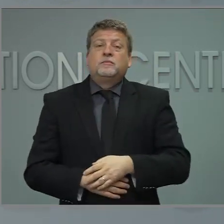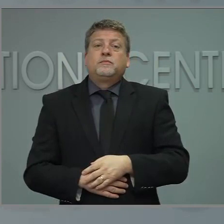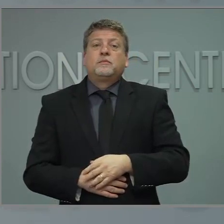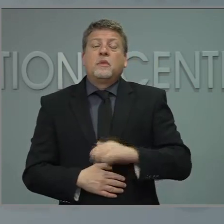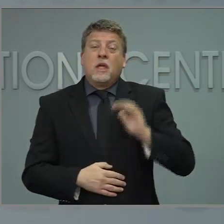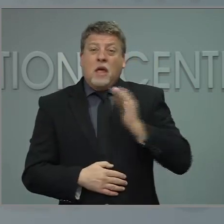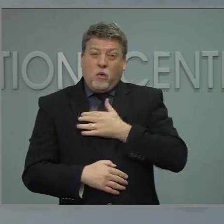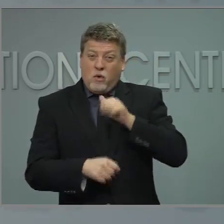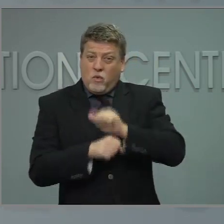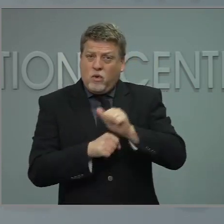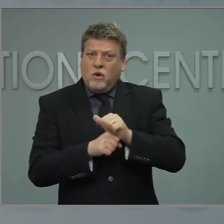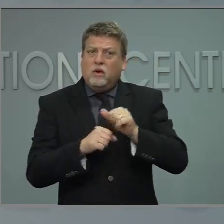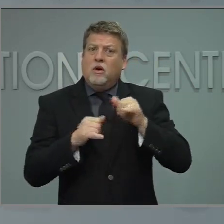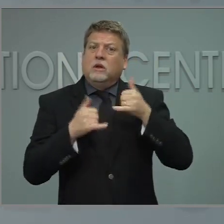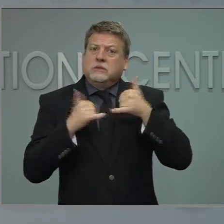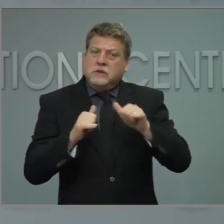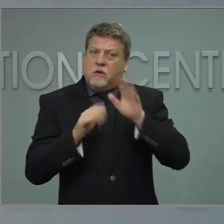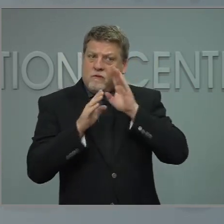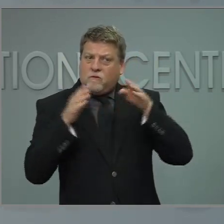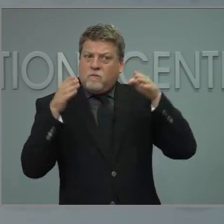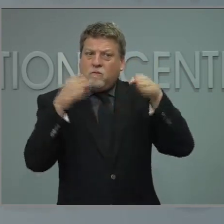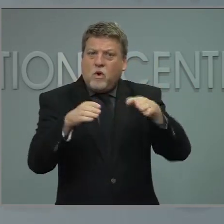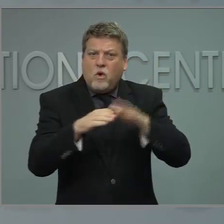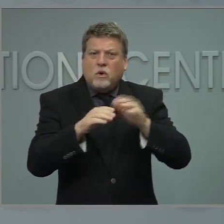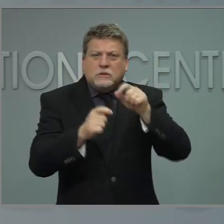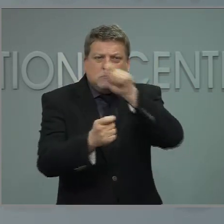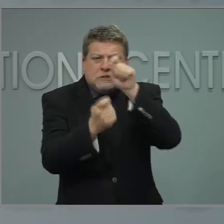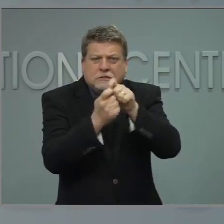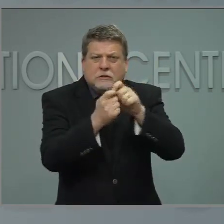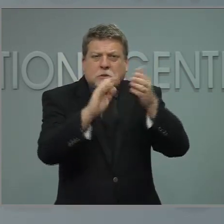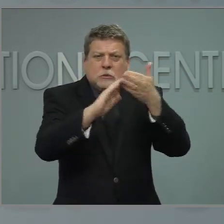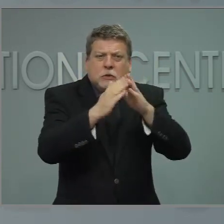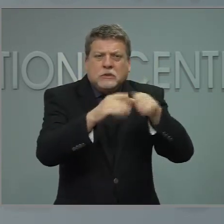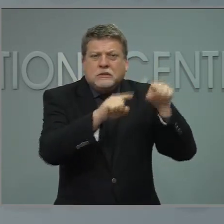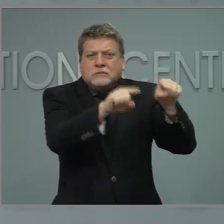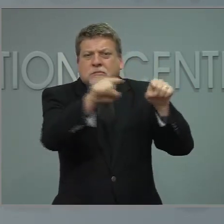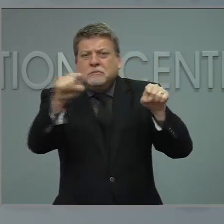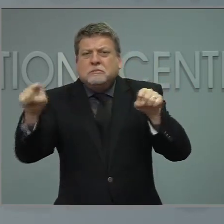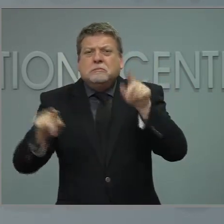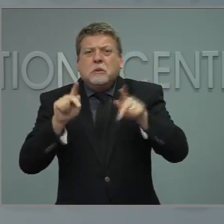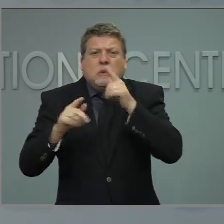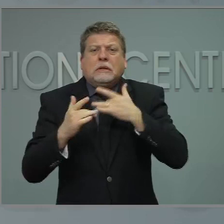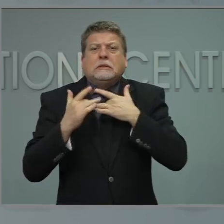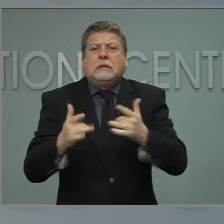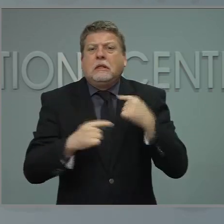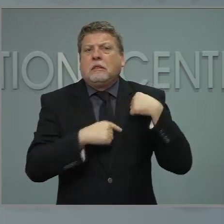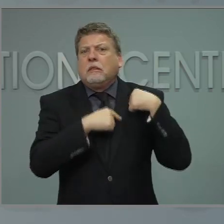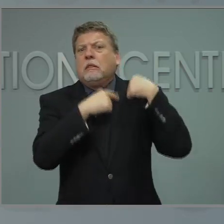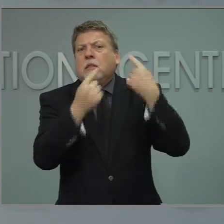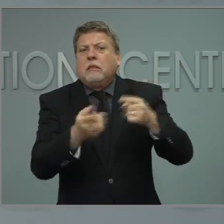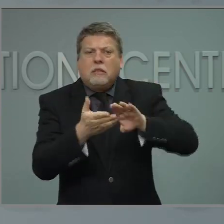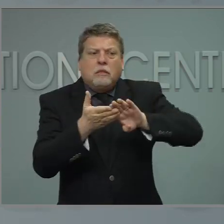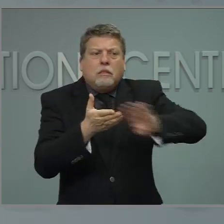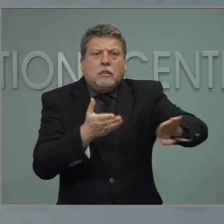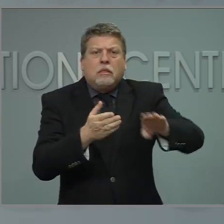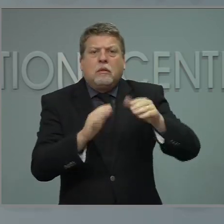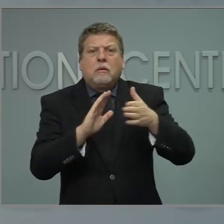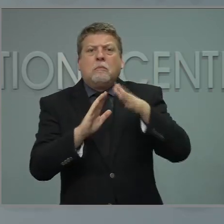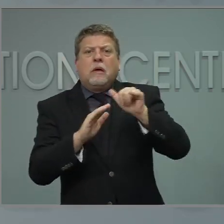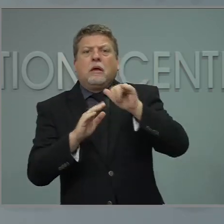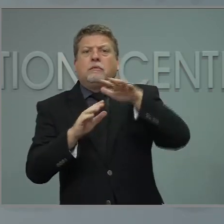Our Department of Health and Human Services is working with providers to improve outreach and ensure more people have access.